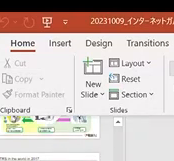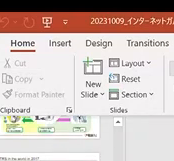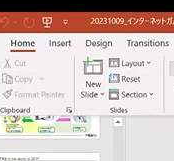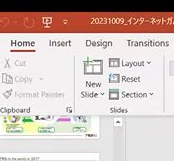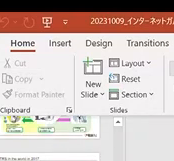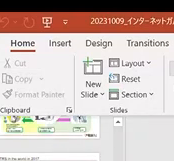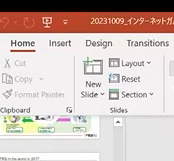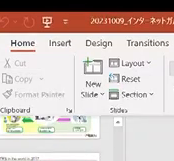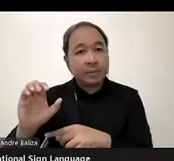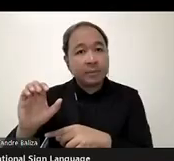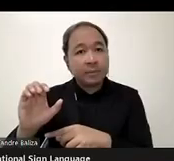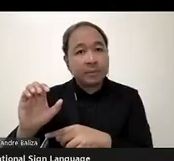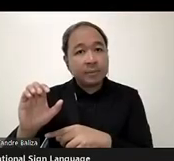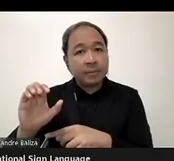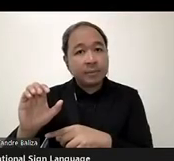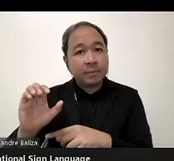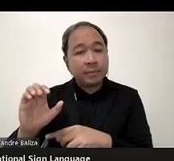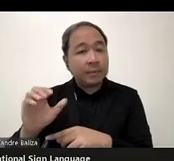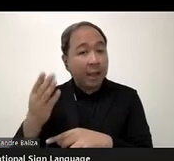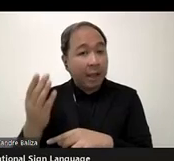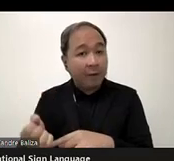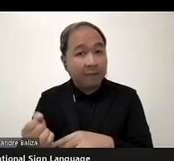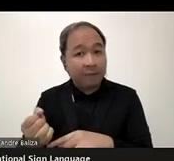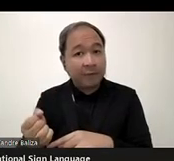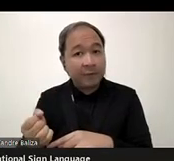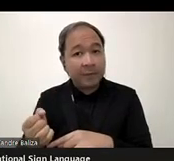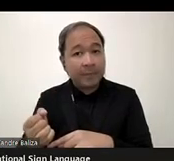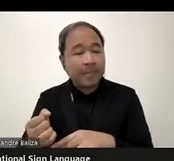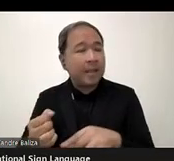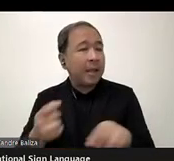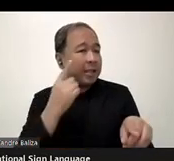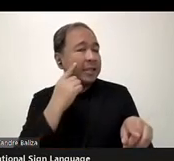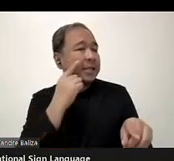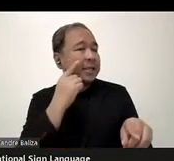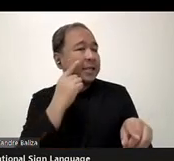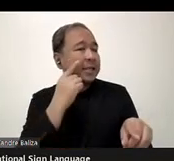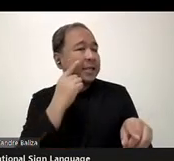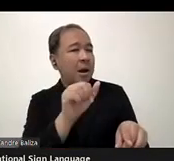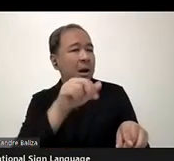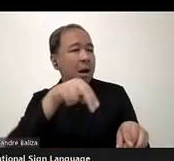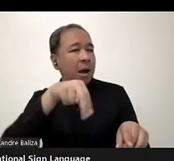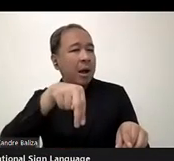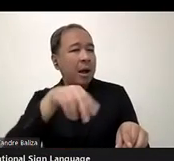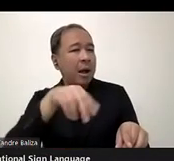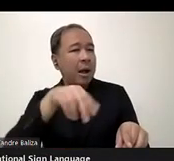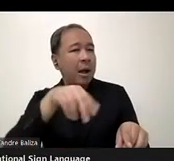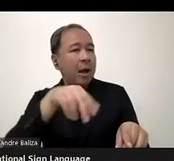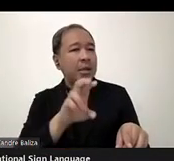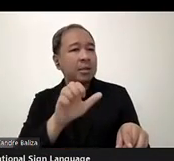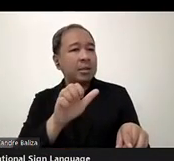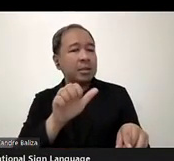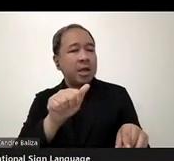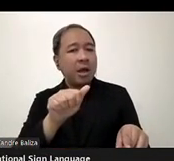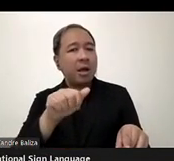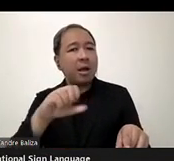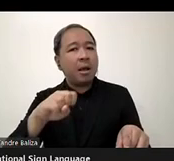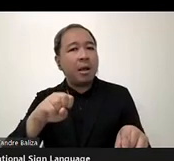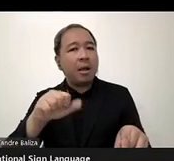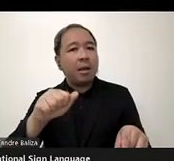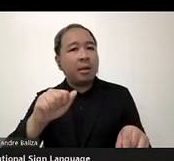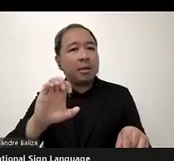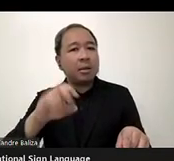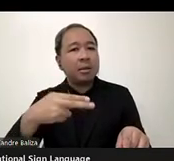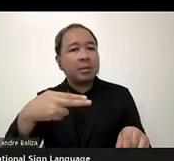Just for the... noticed her, but Andrea Sachs, a former coordinator of DCAD,